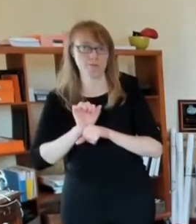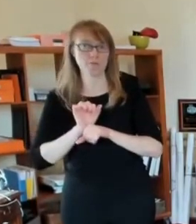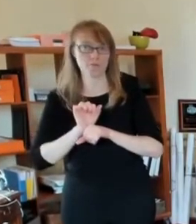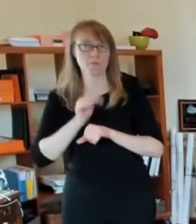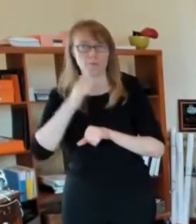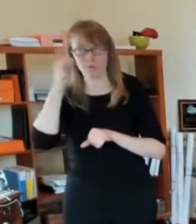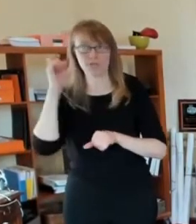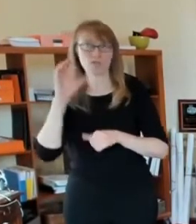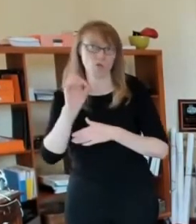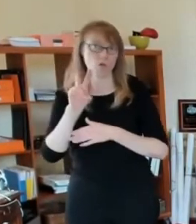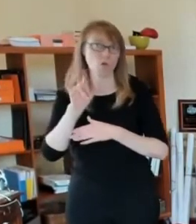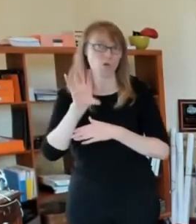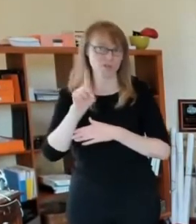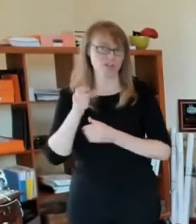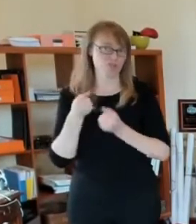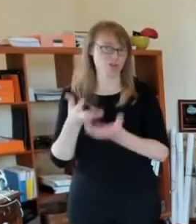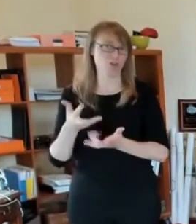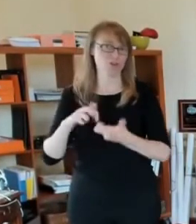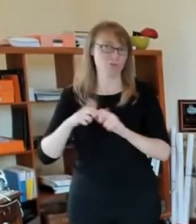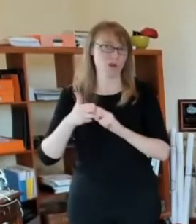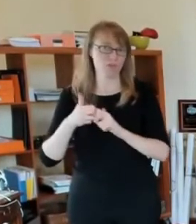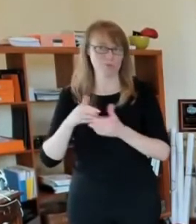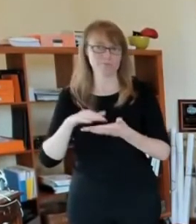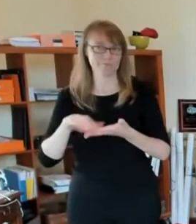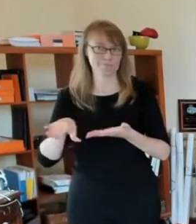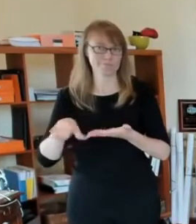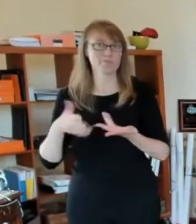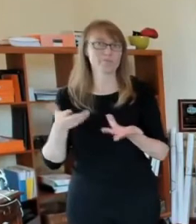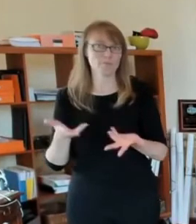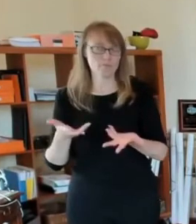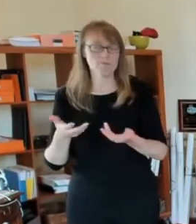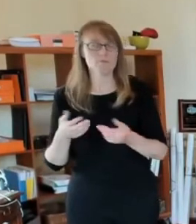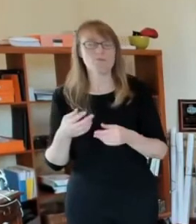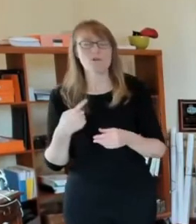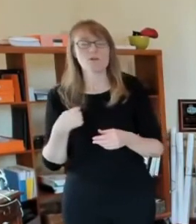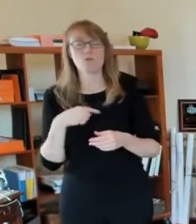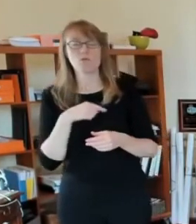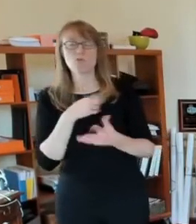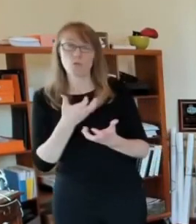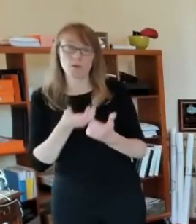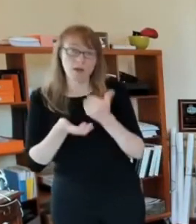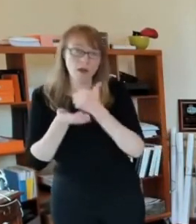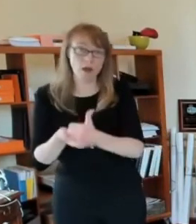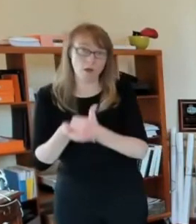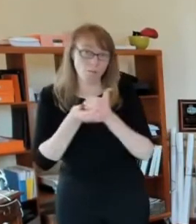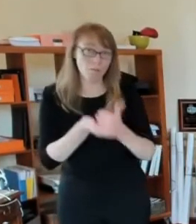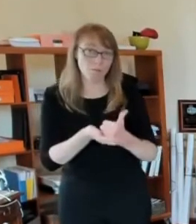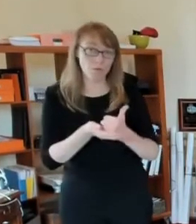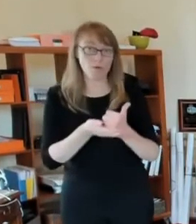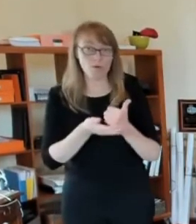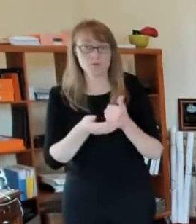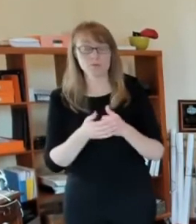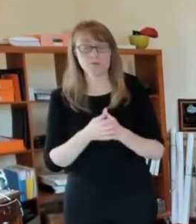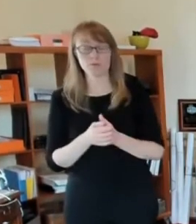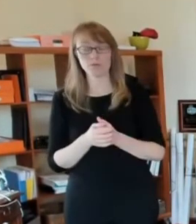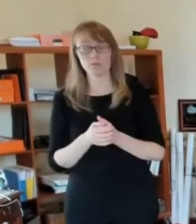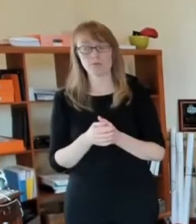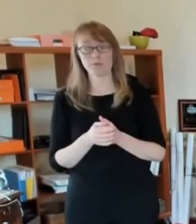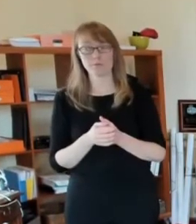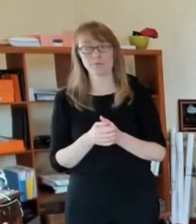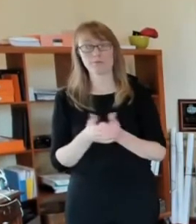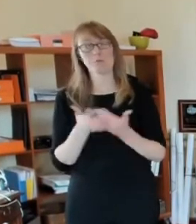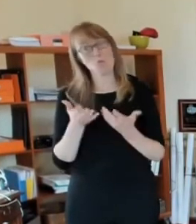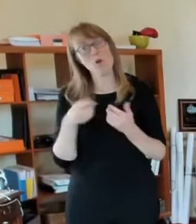be able to stay in your apartment or in your home so that so that that your